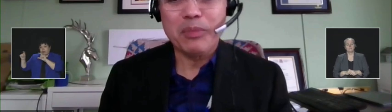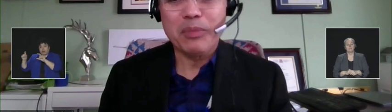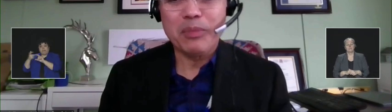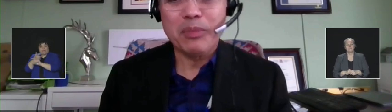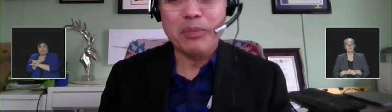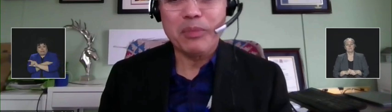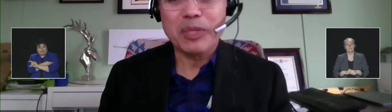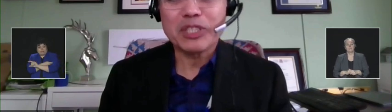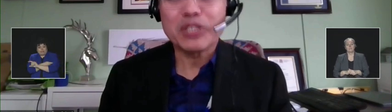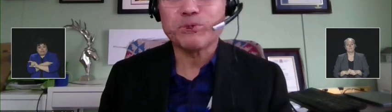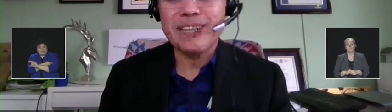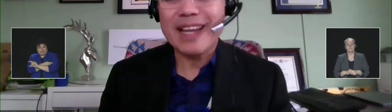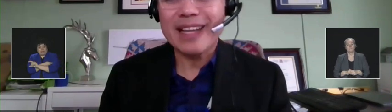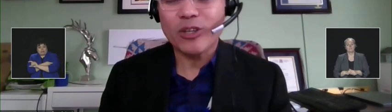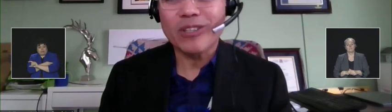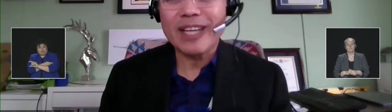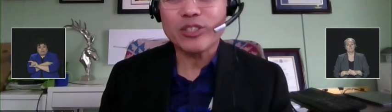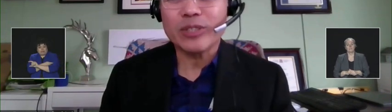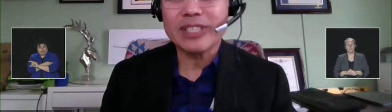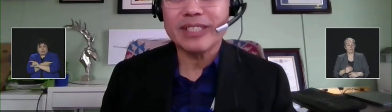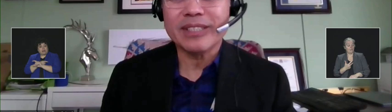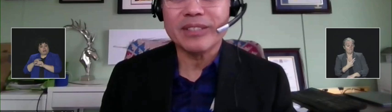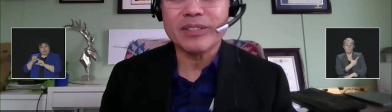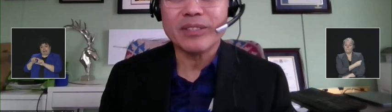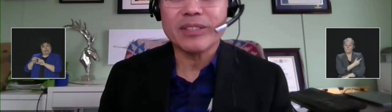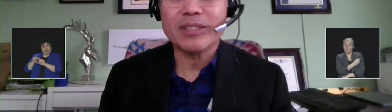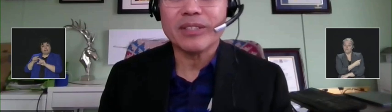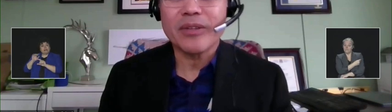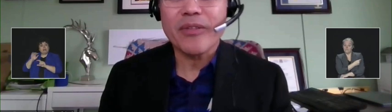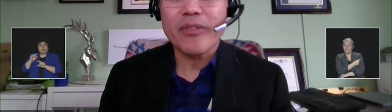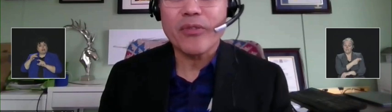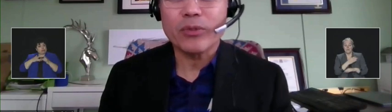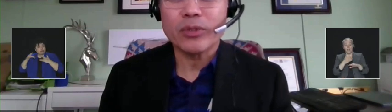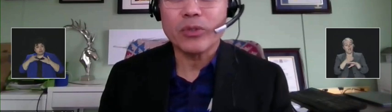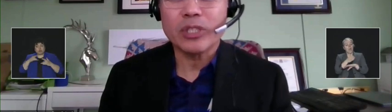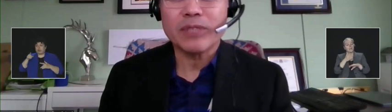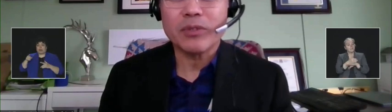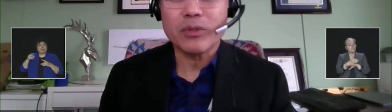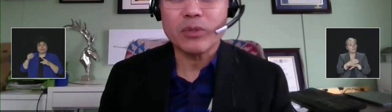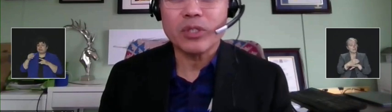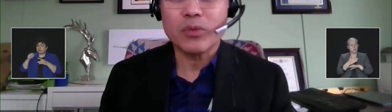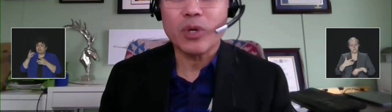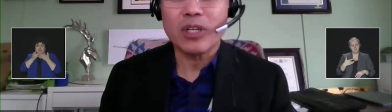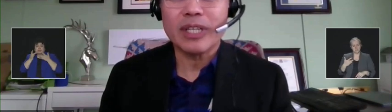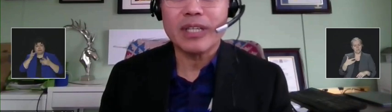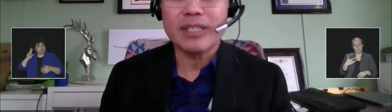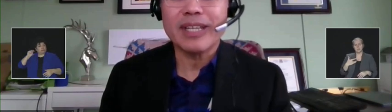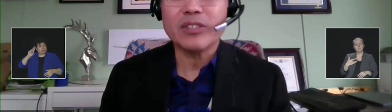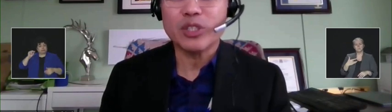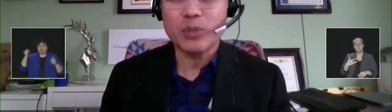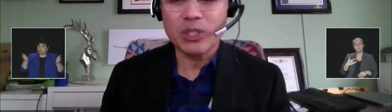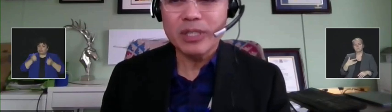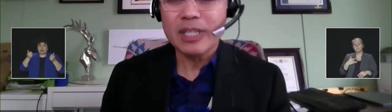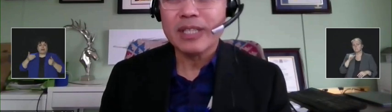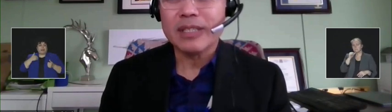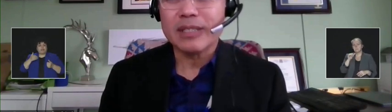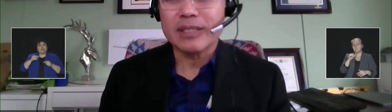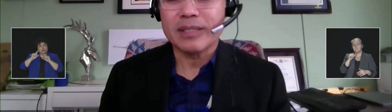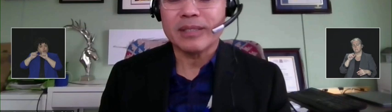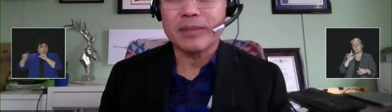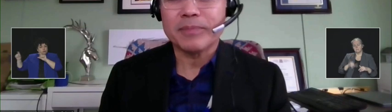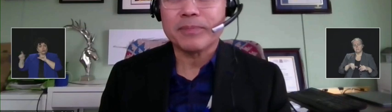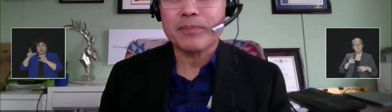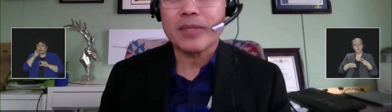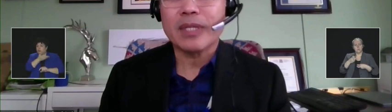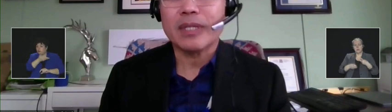much of a factor at all actually in third doses for those who are eligible.